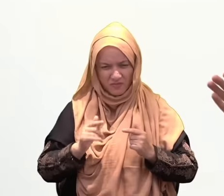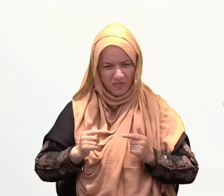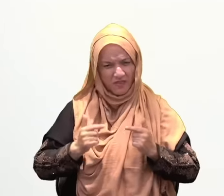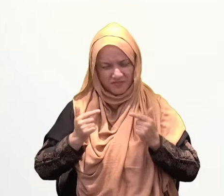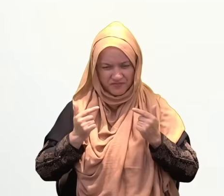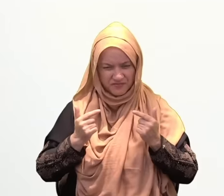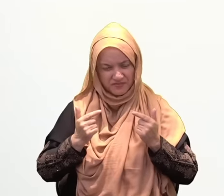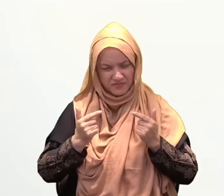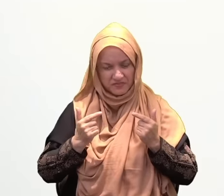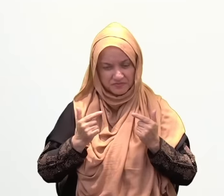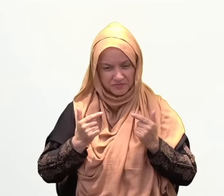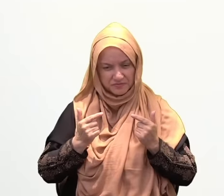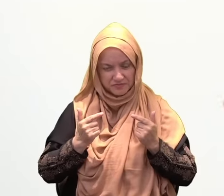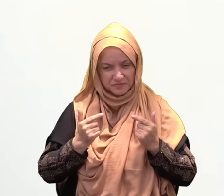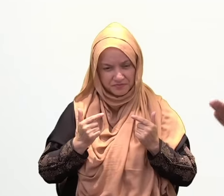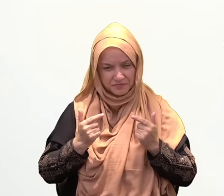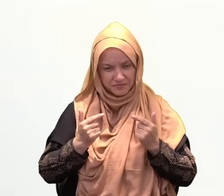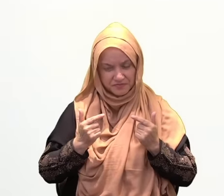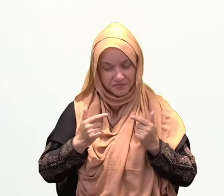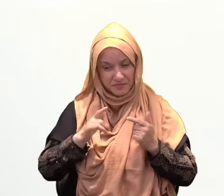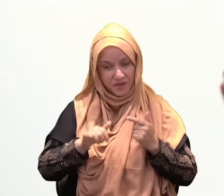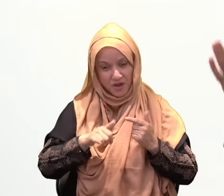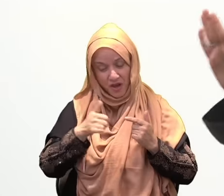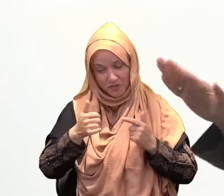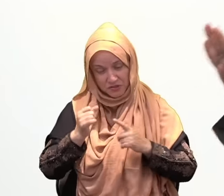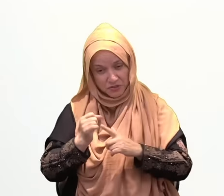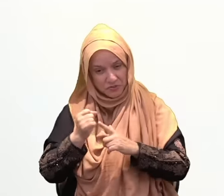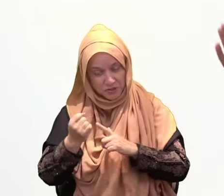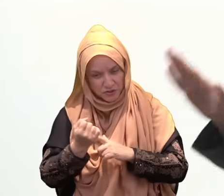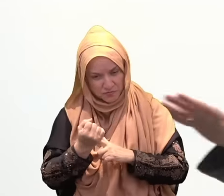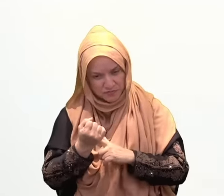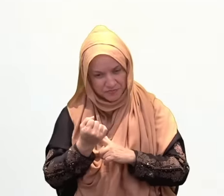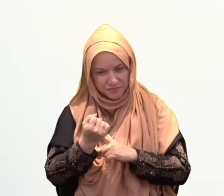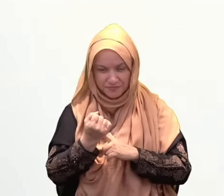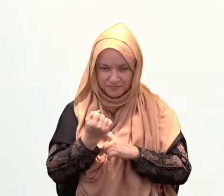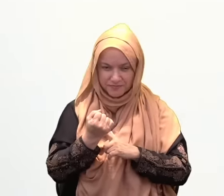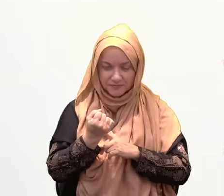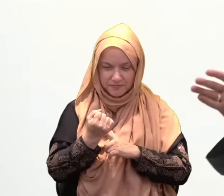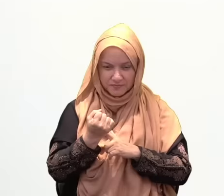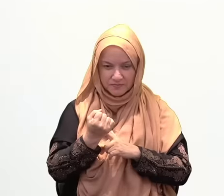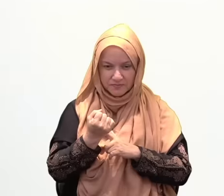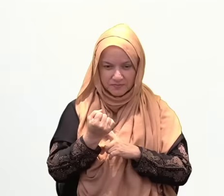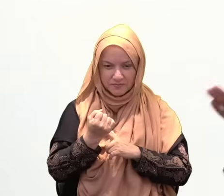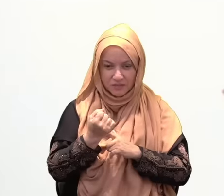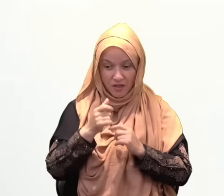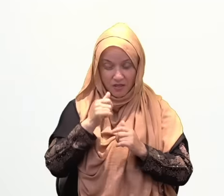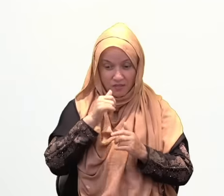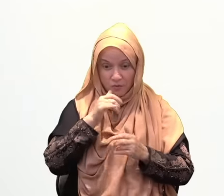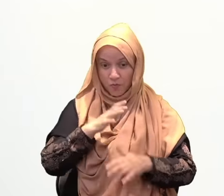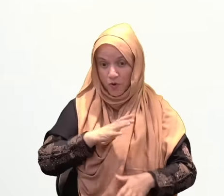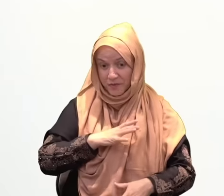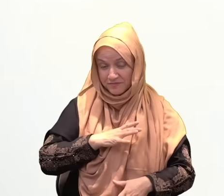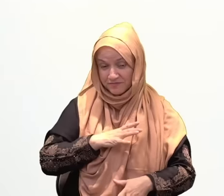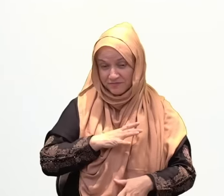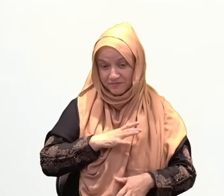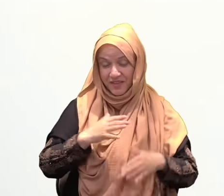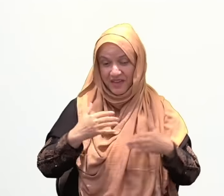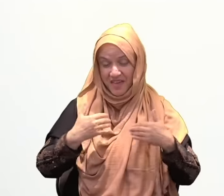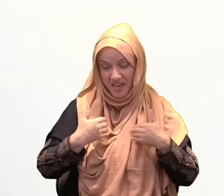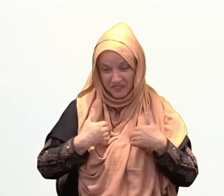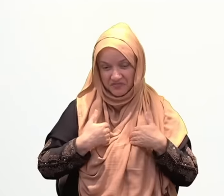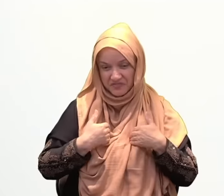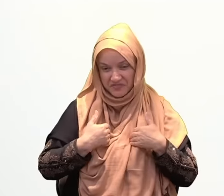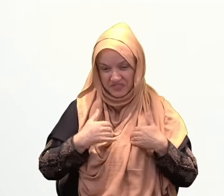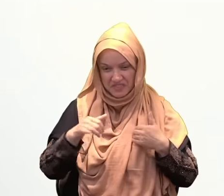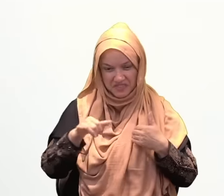everything that they have, even though it is the exact same set of circumstances. So it's not about the circumstances, it was about